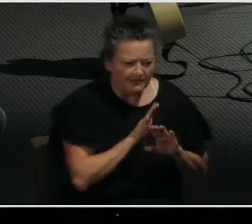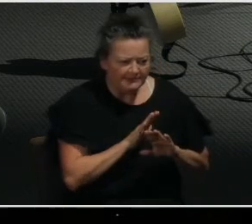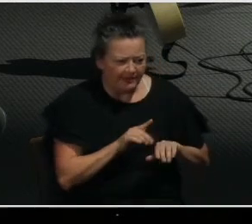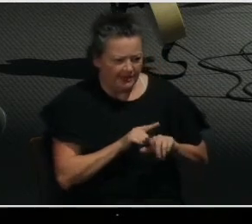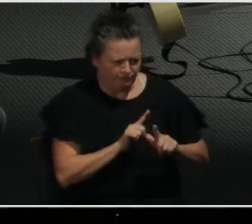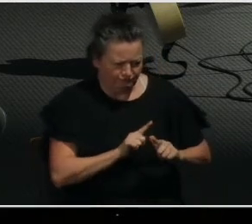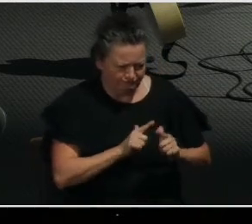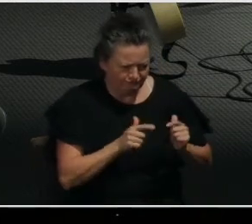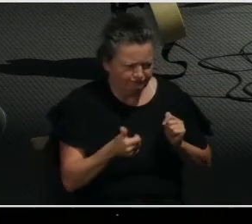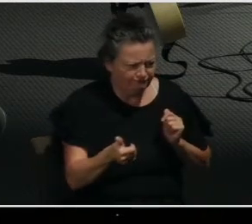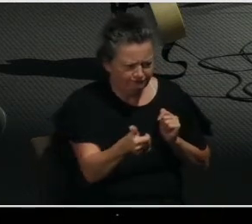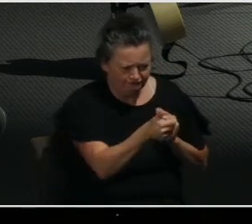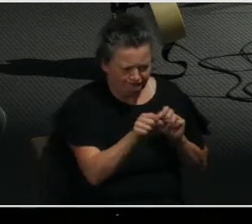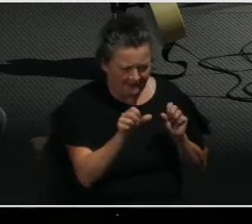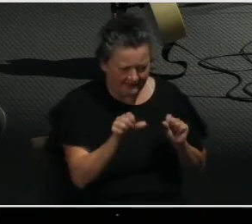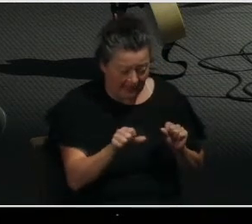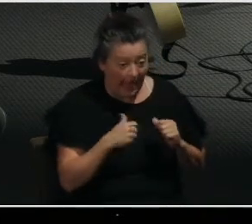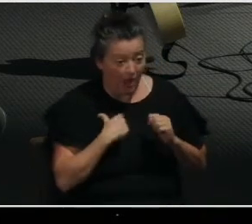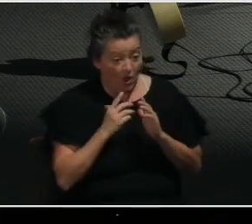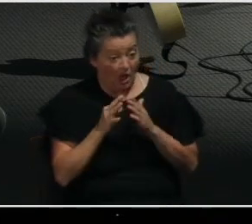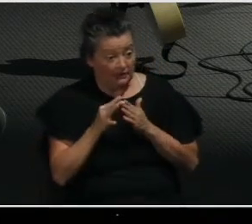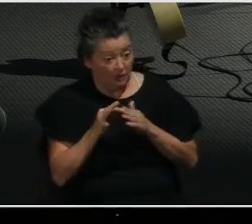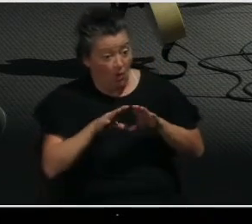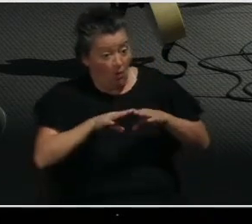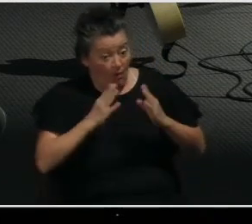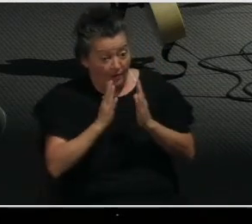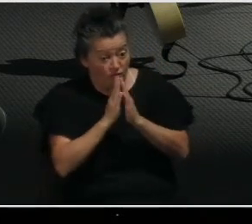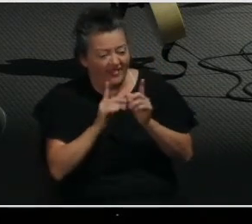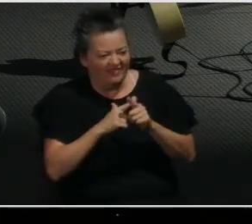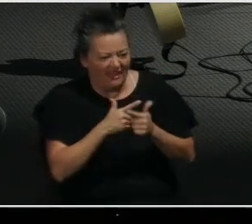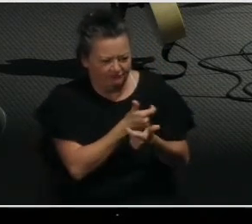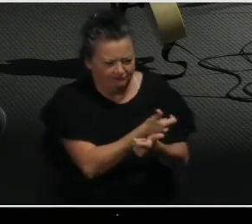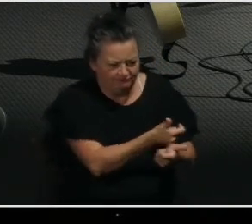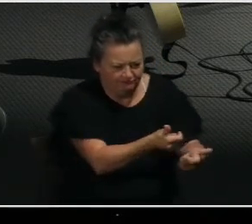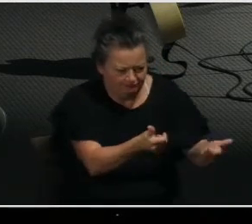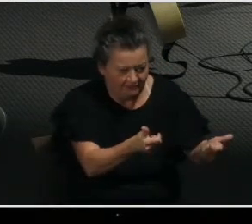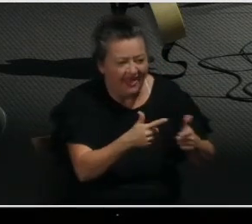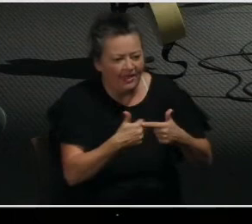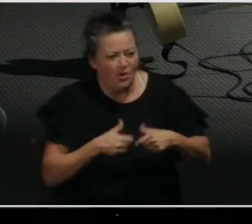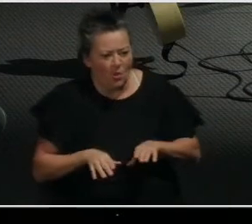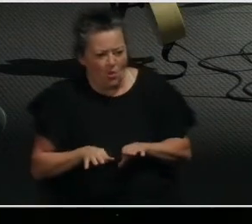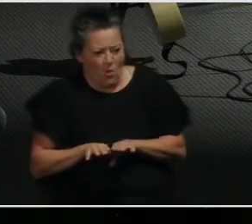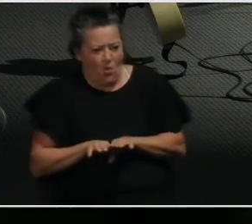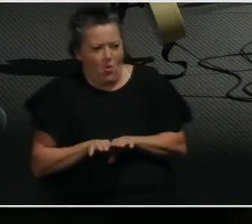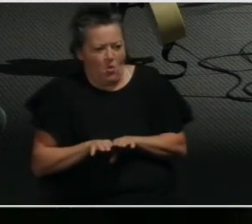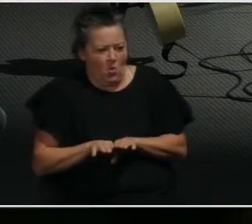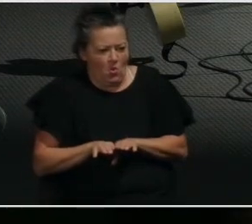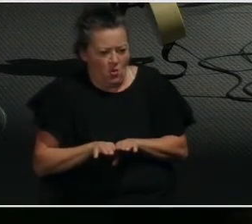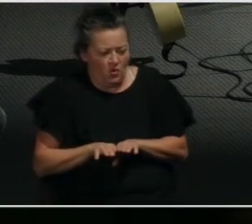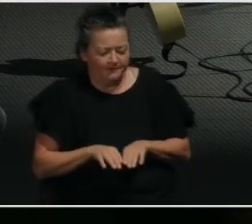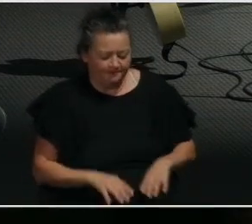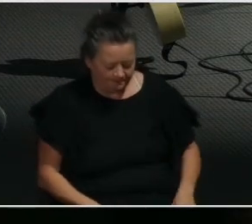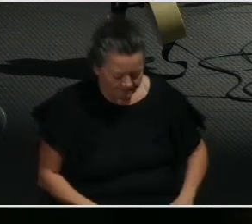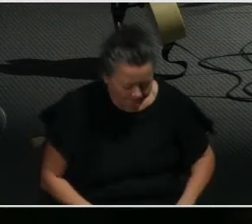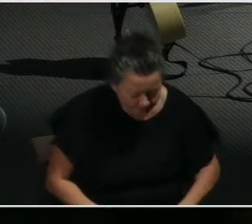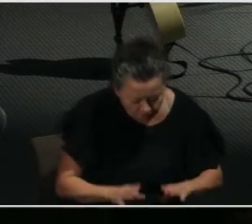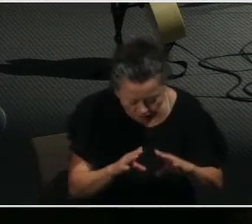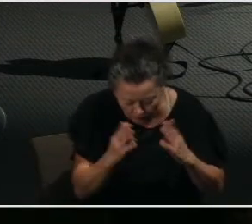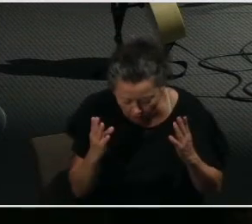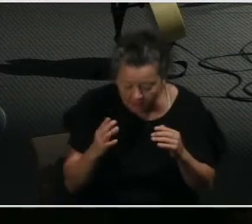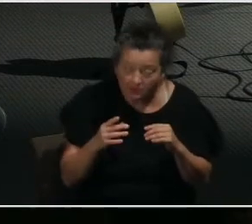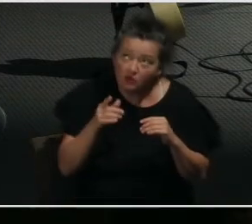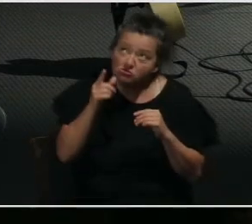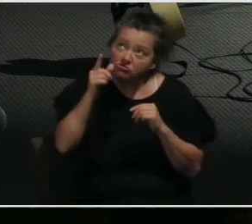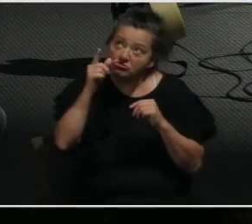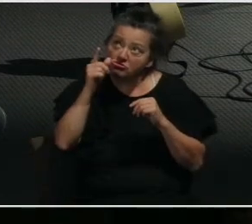And so, we're going to go to prayer and I'm going to give you some time to pray and then I'll close our time together. And so, we come to you now, O God,